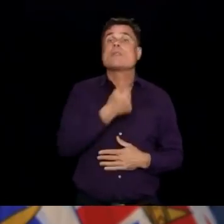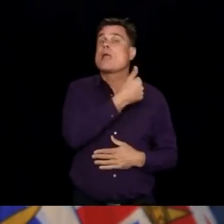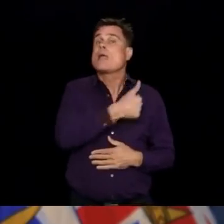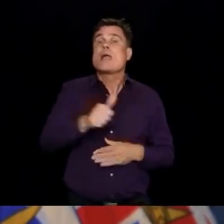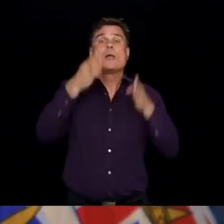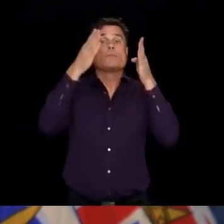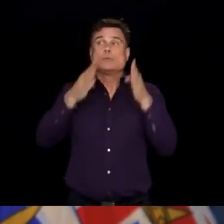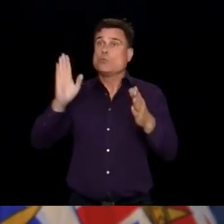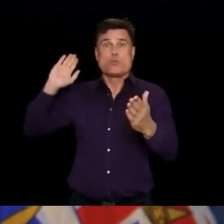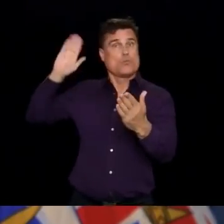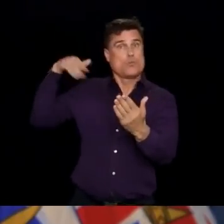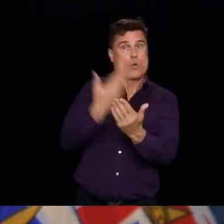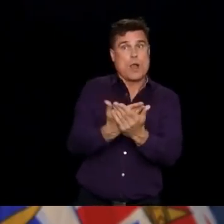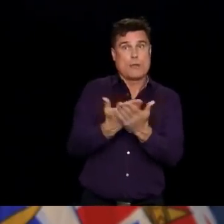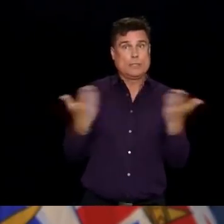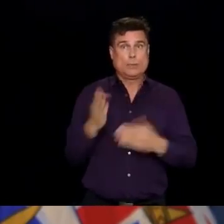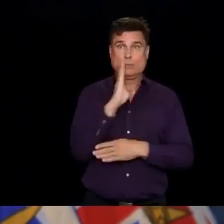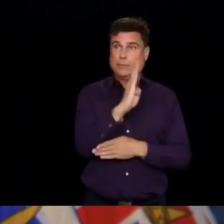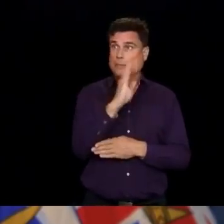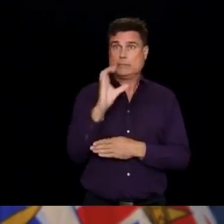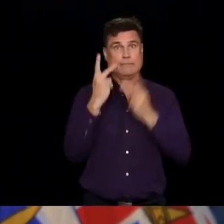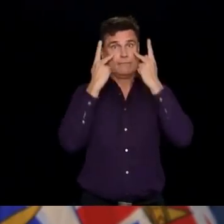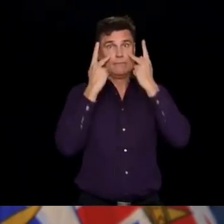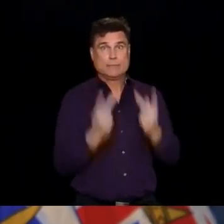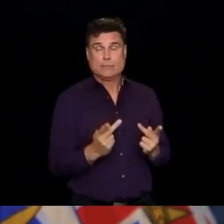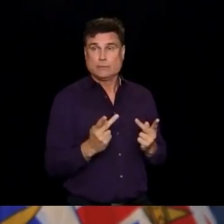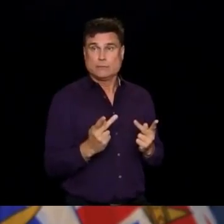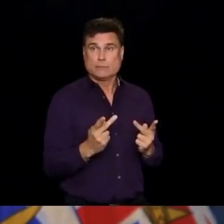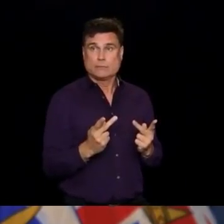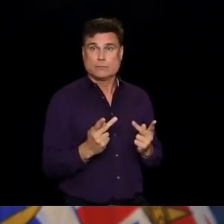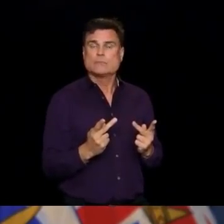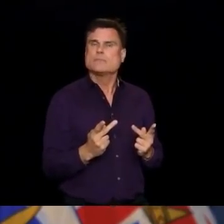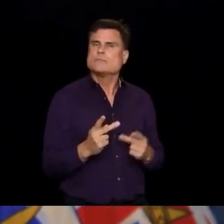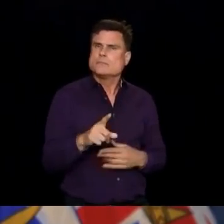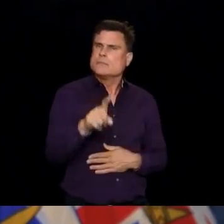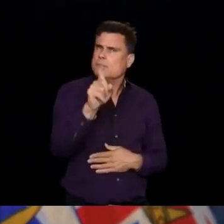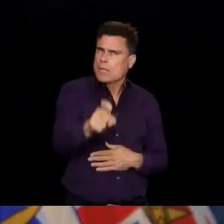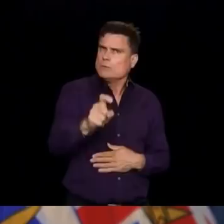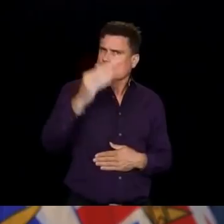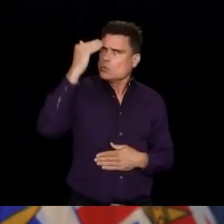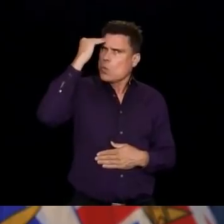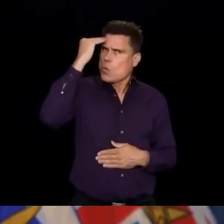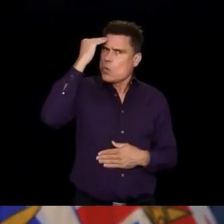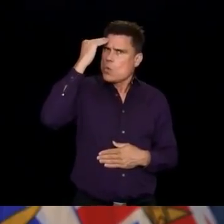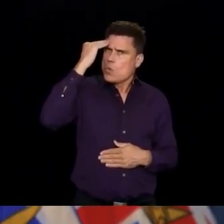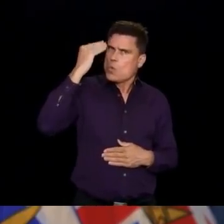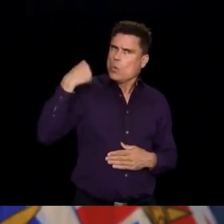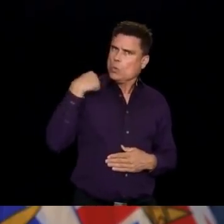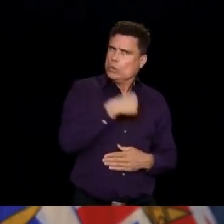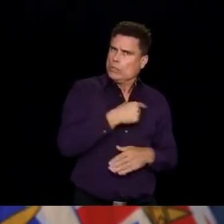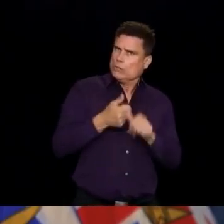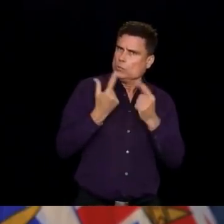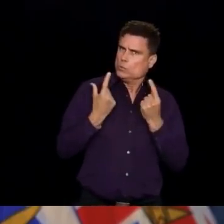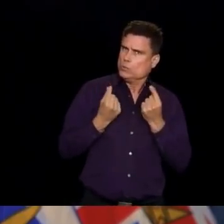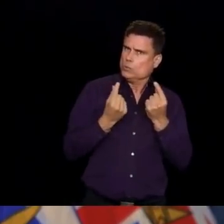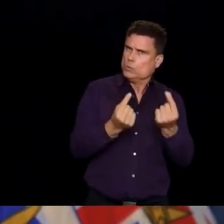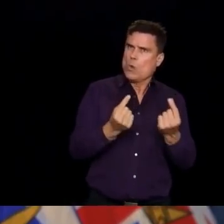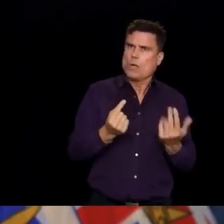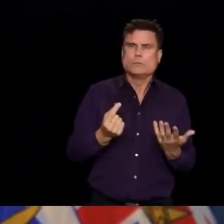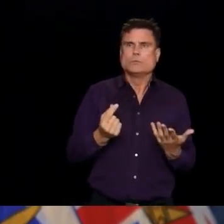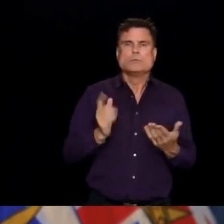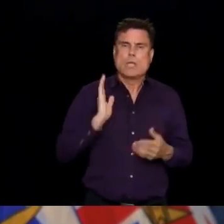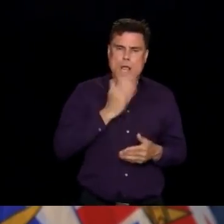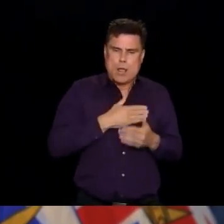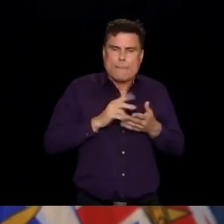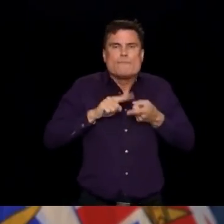BC, we are keeping our bubbles small. We are having smaller numbers of people that we are gathering with. We are maintaining our